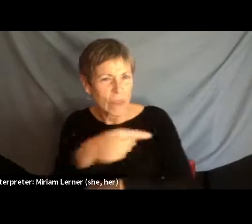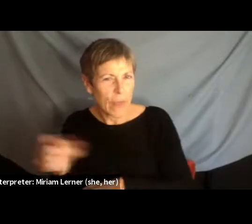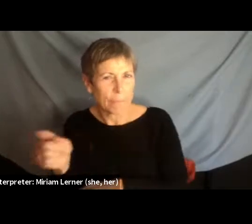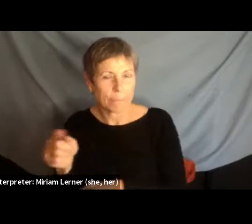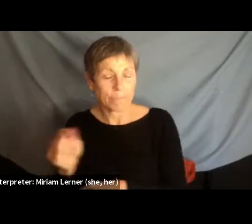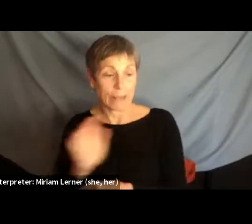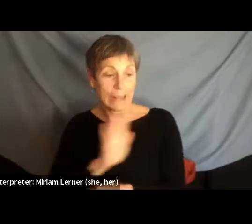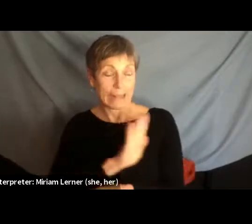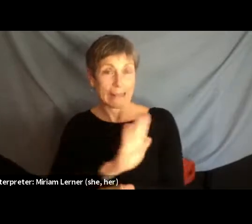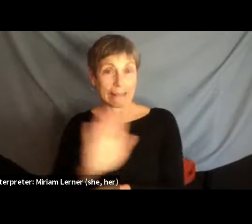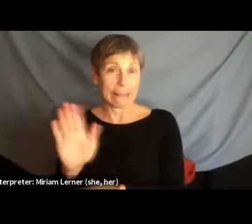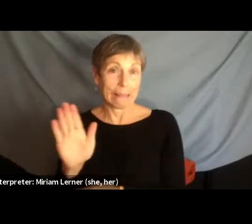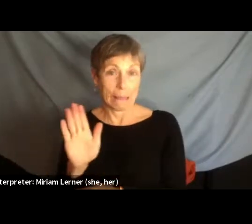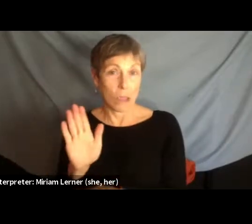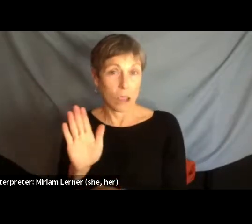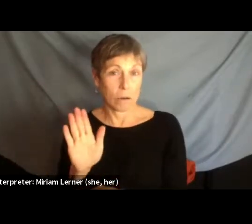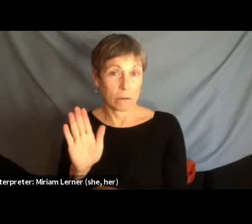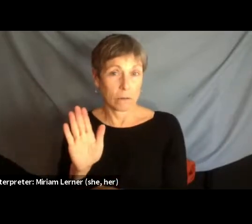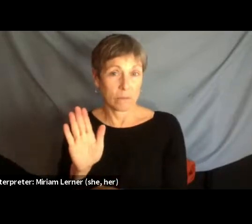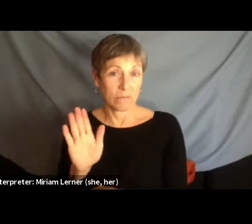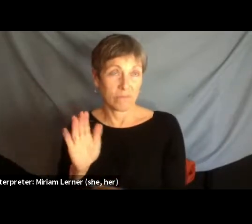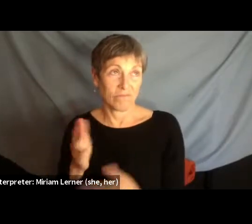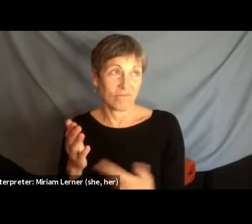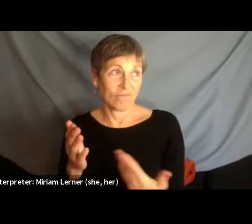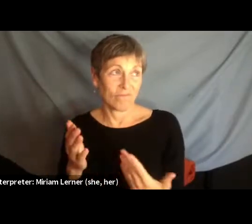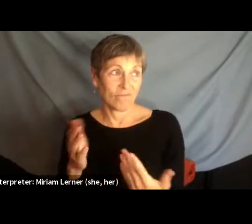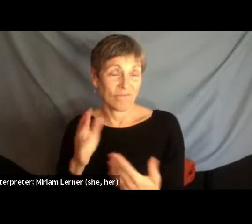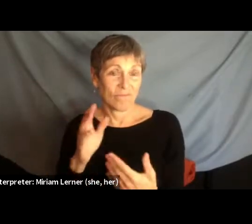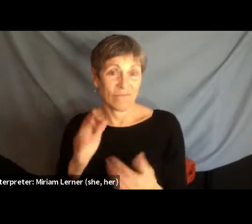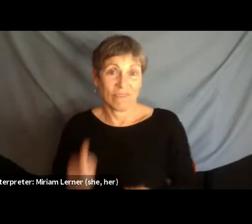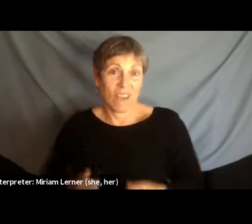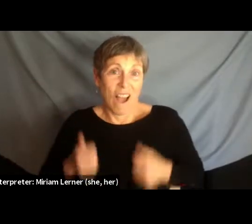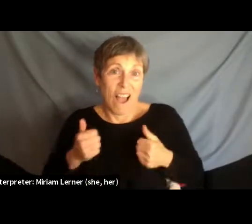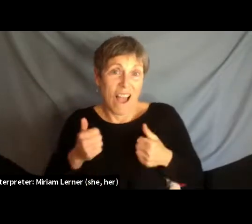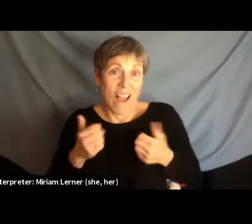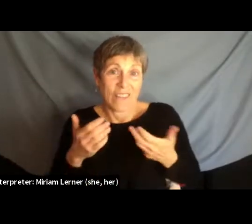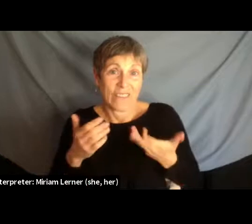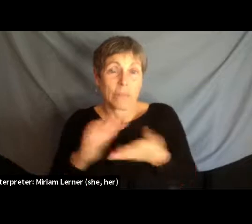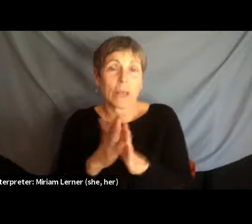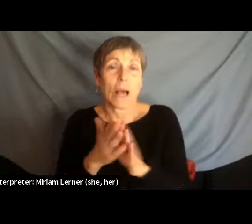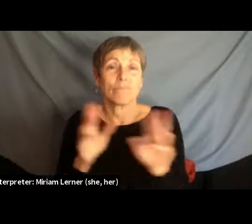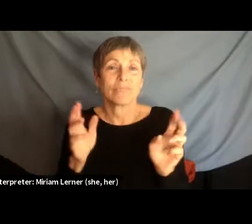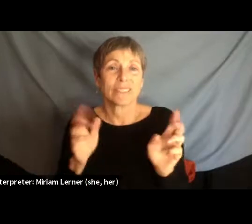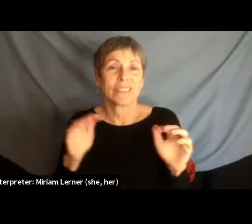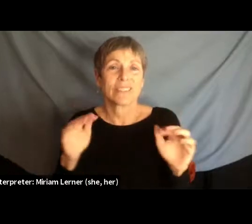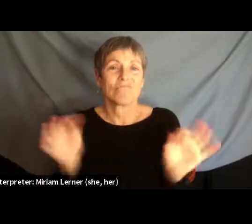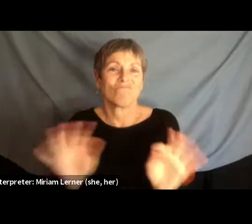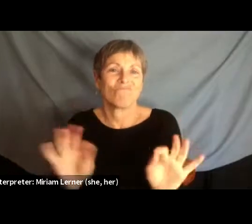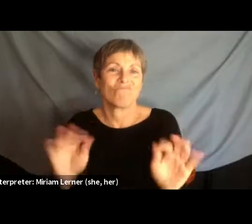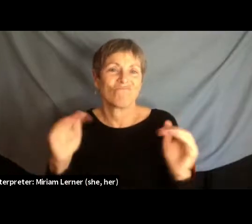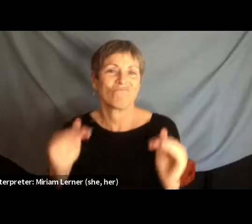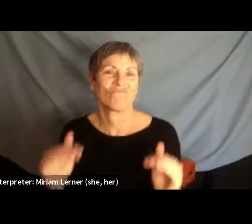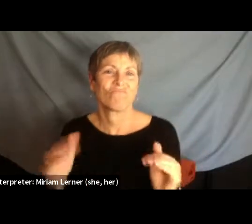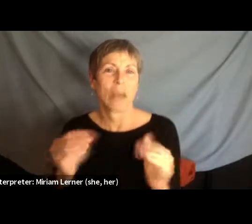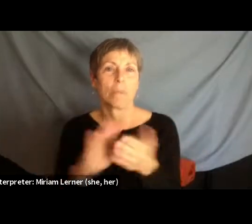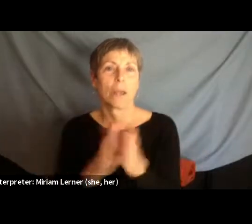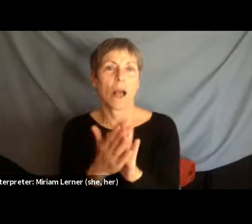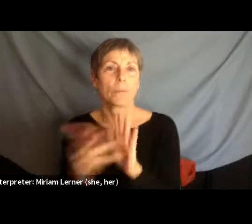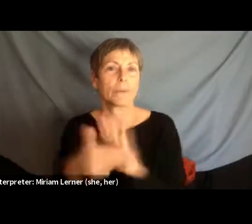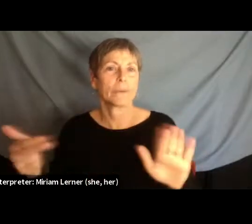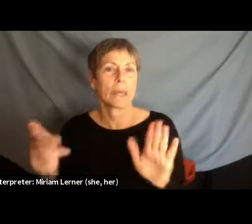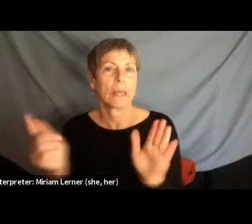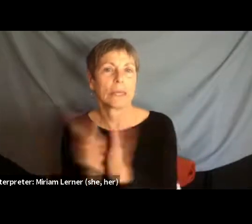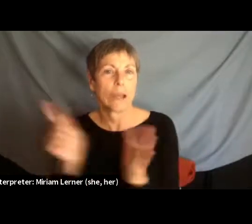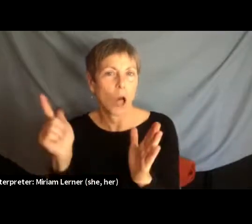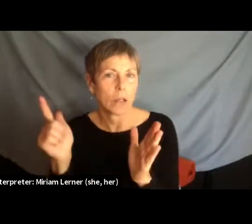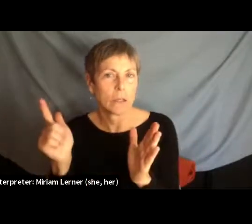is becoming more and more informalized and illegalized. And this is happening